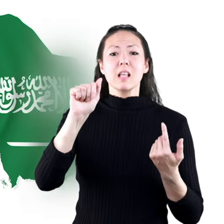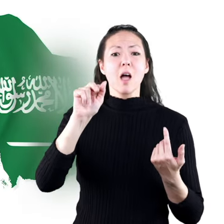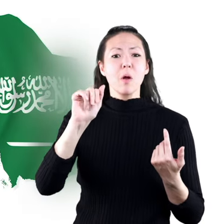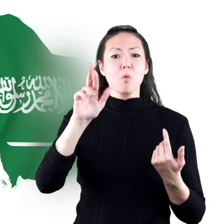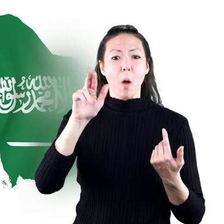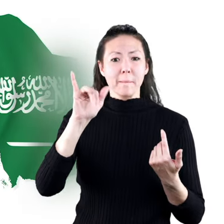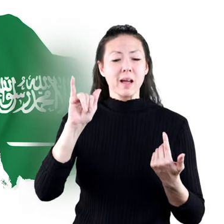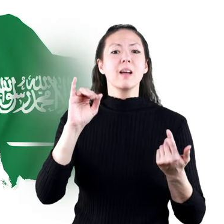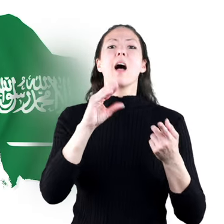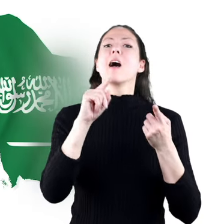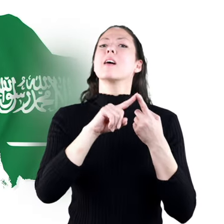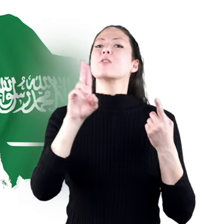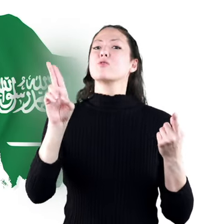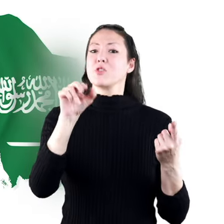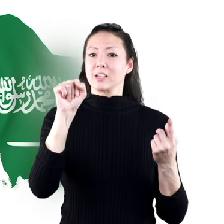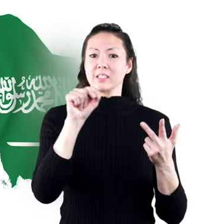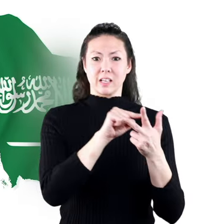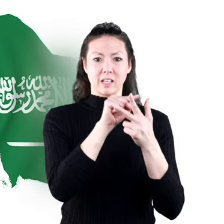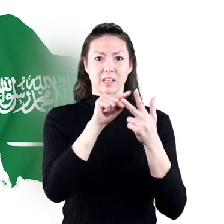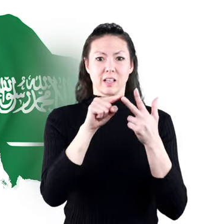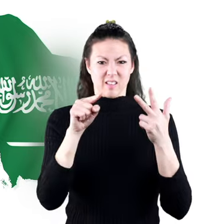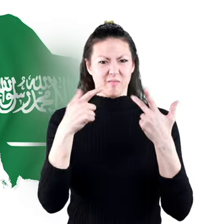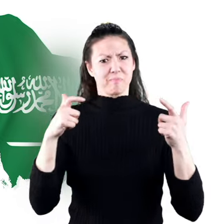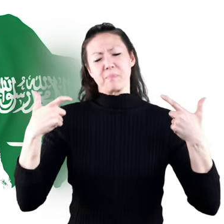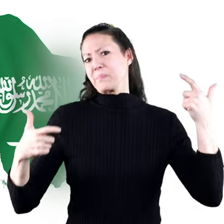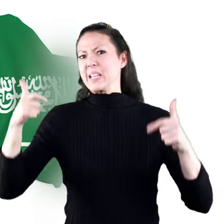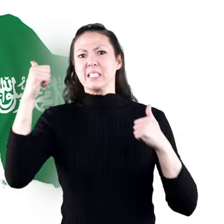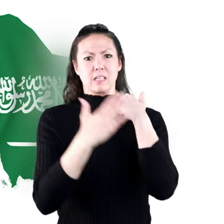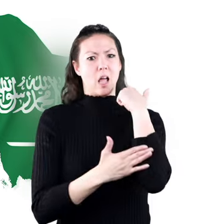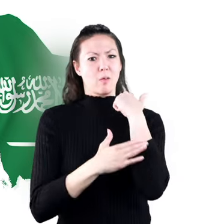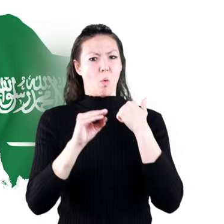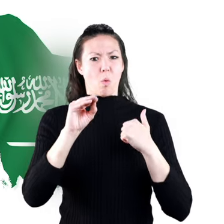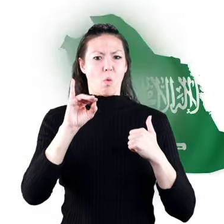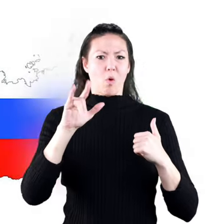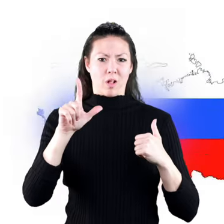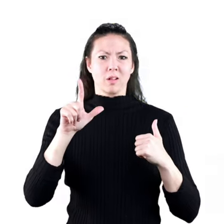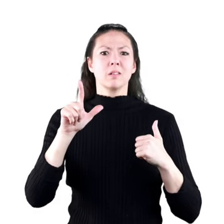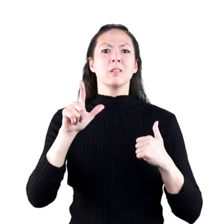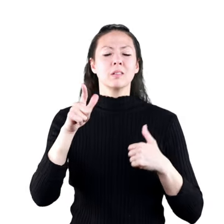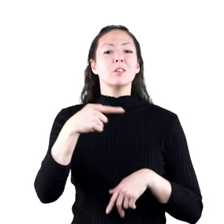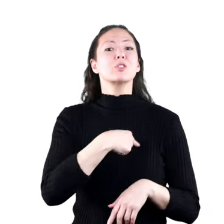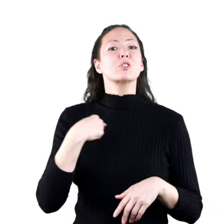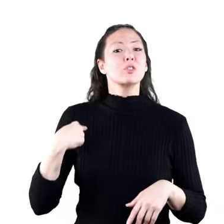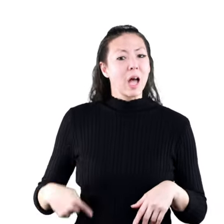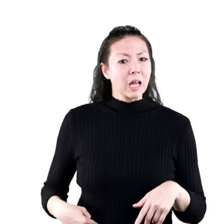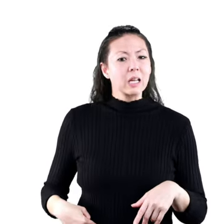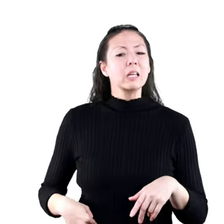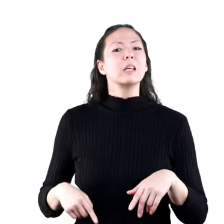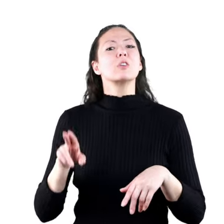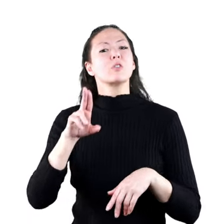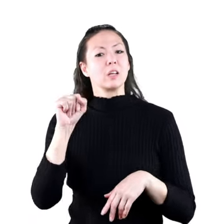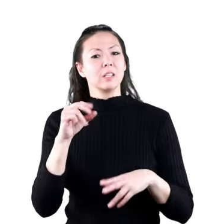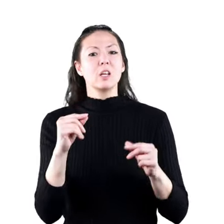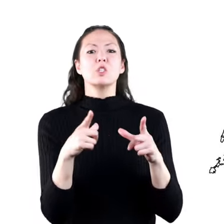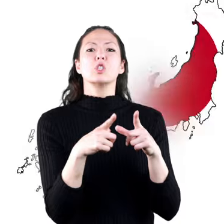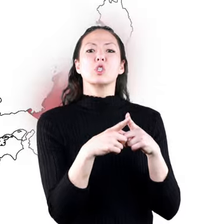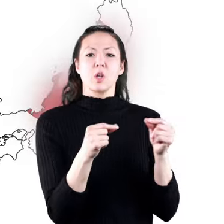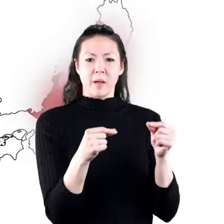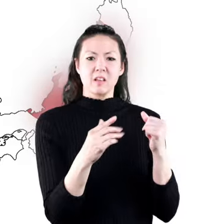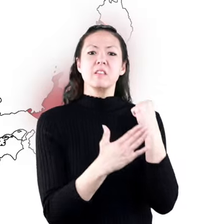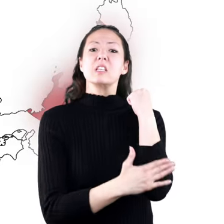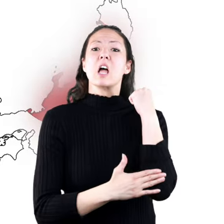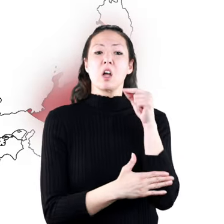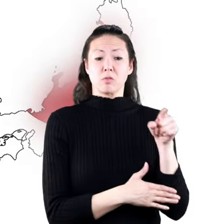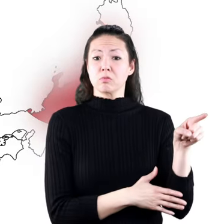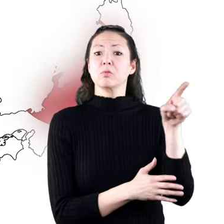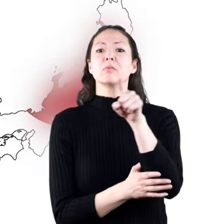Arabia, and the United States are the three biggest suppliers of oil. And China, the US, and Japan